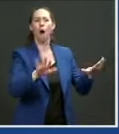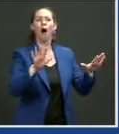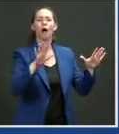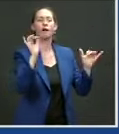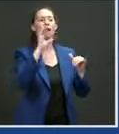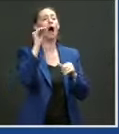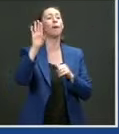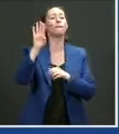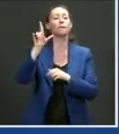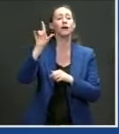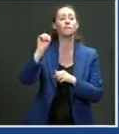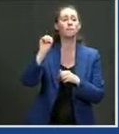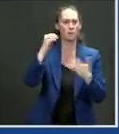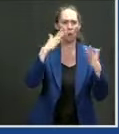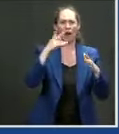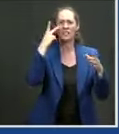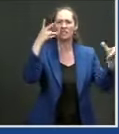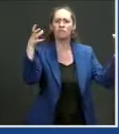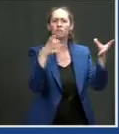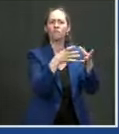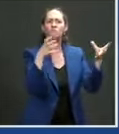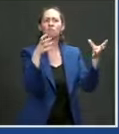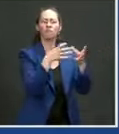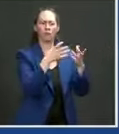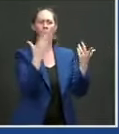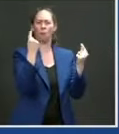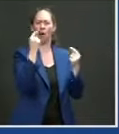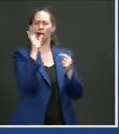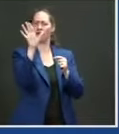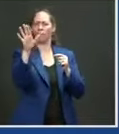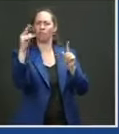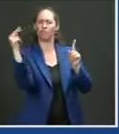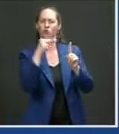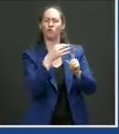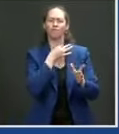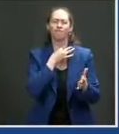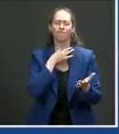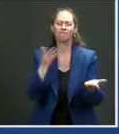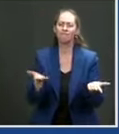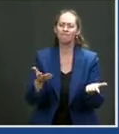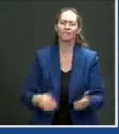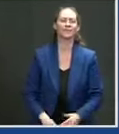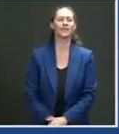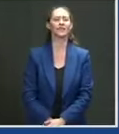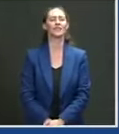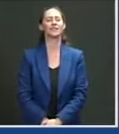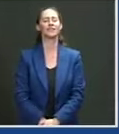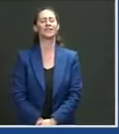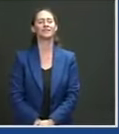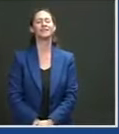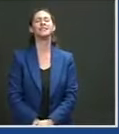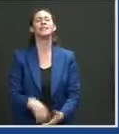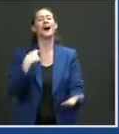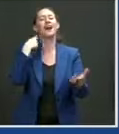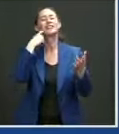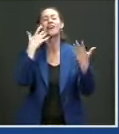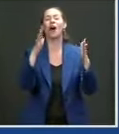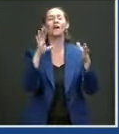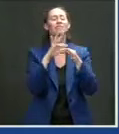to that please my response is kind of what I communicated but I think that's a